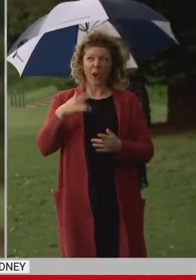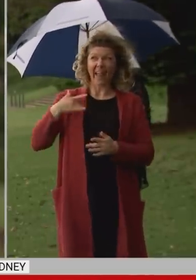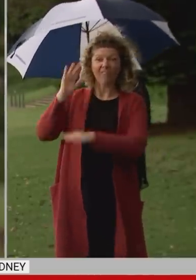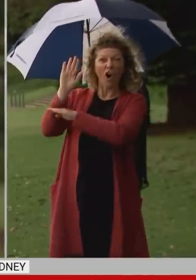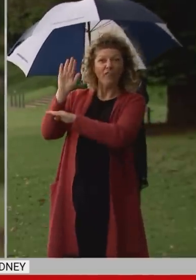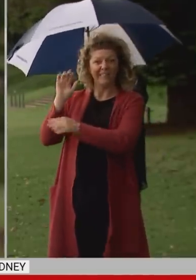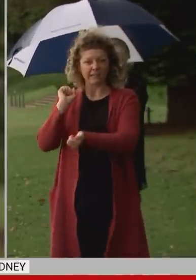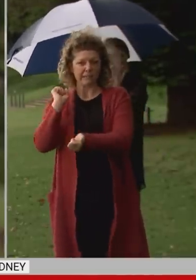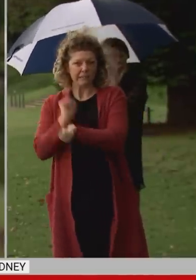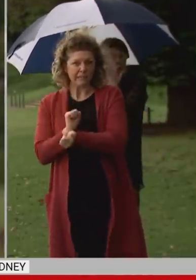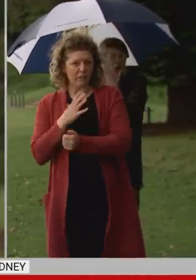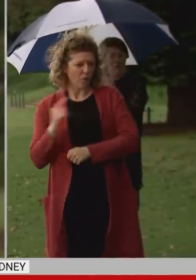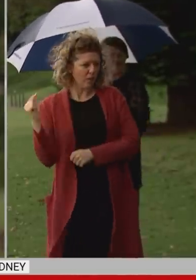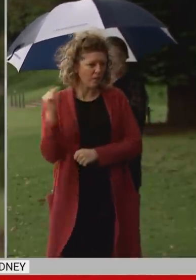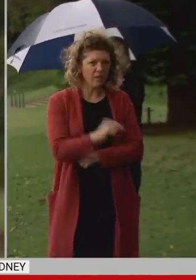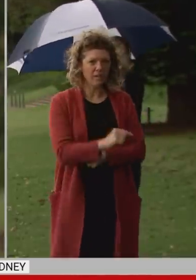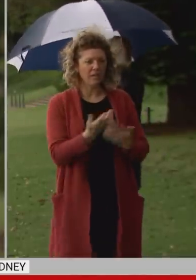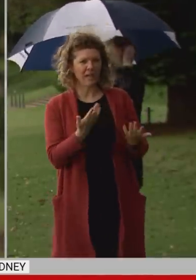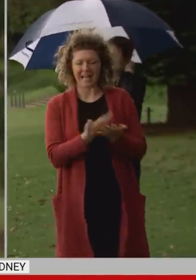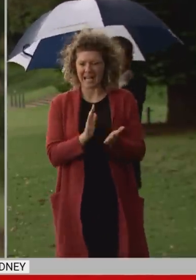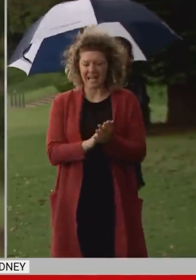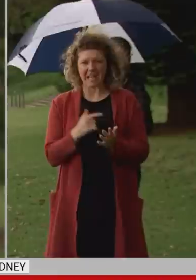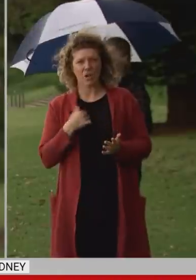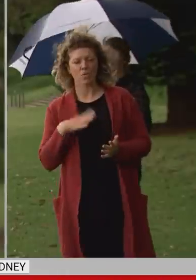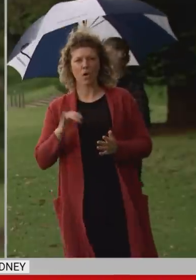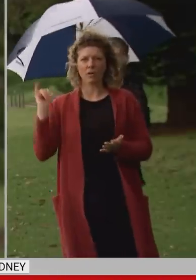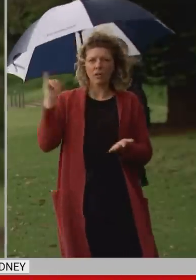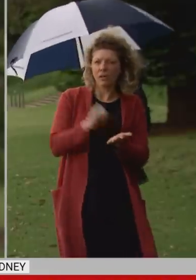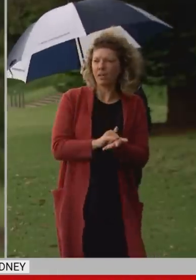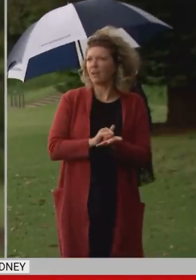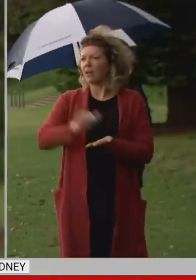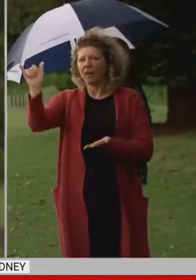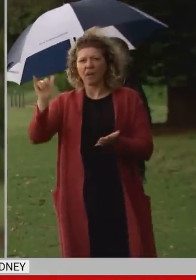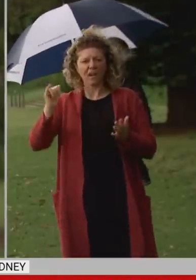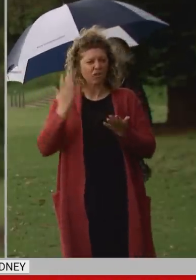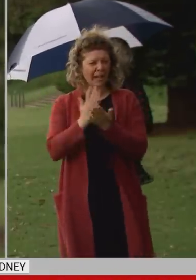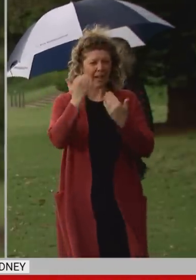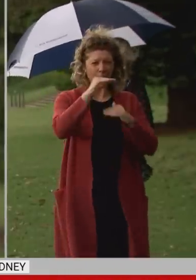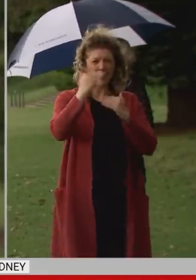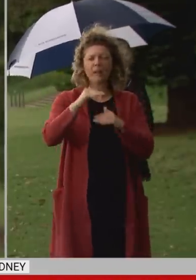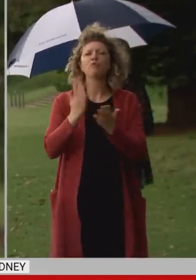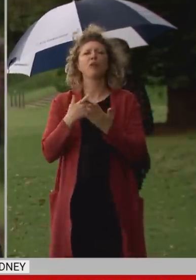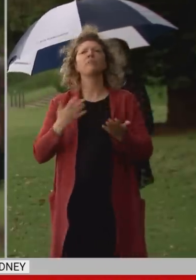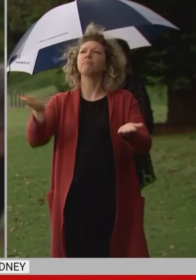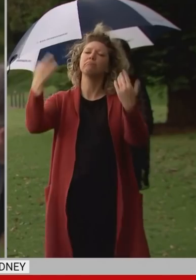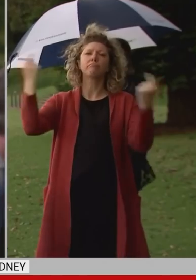in a really constrained aviation market that we're removing those barriers and allowing you to come home